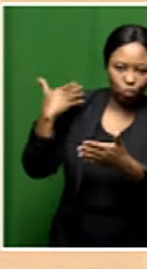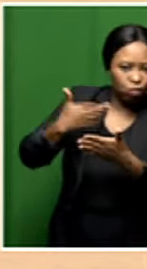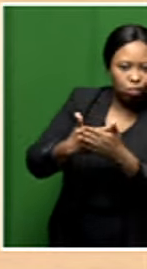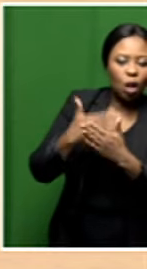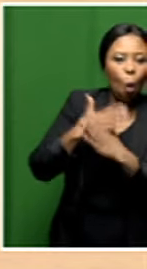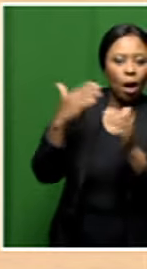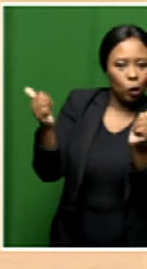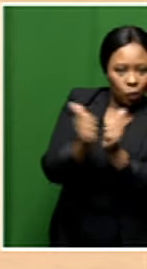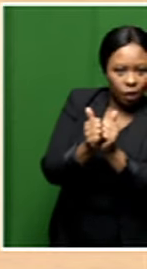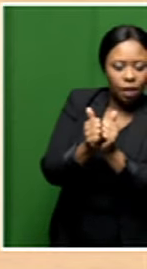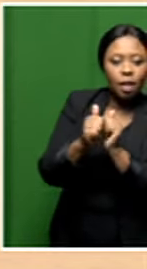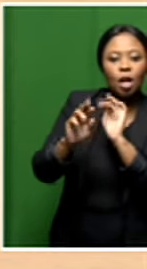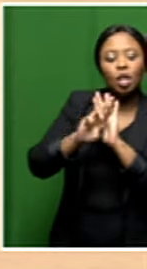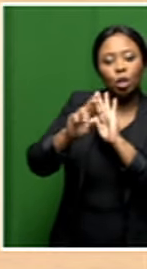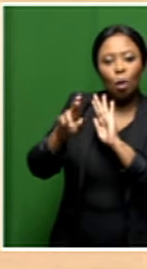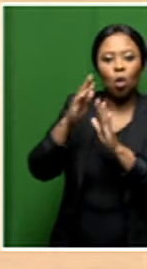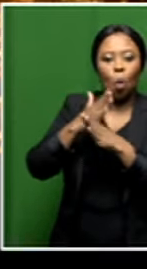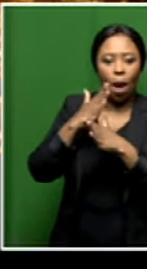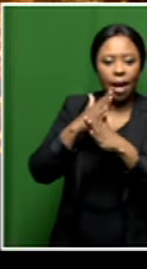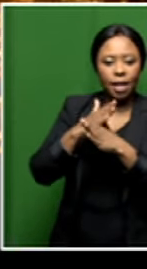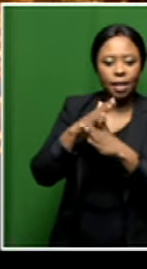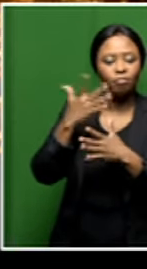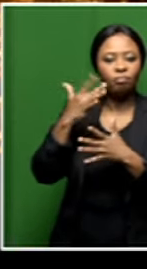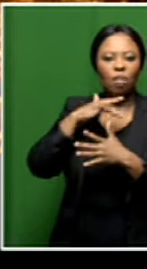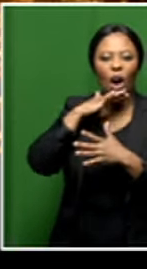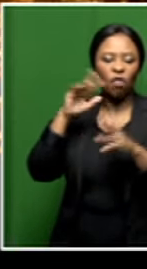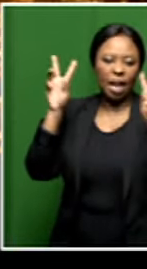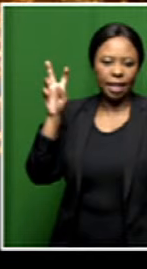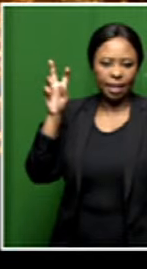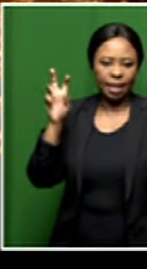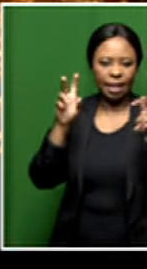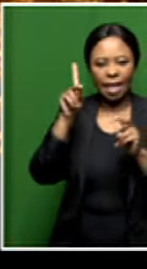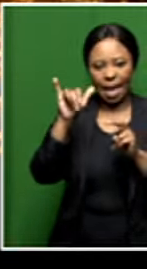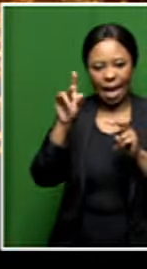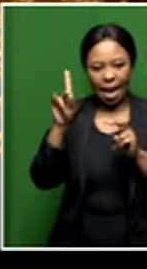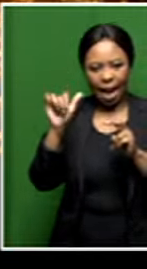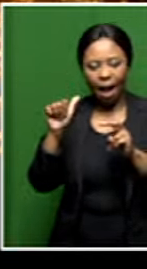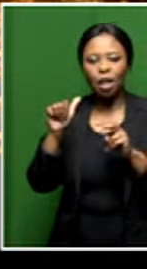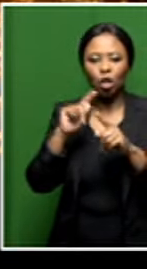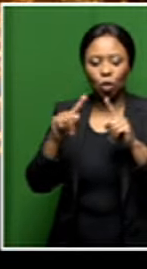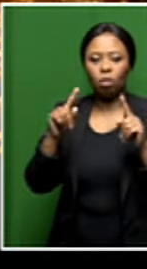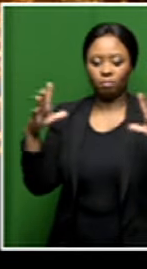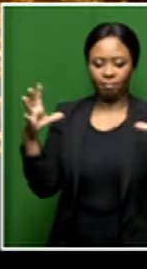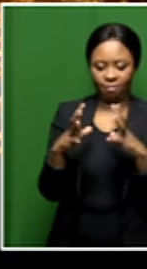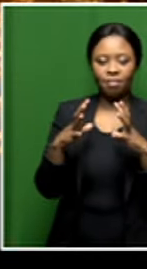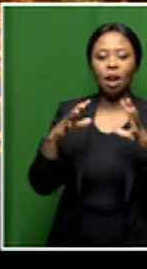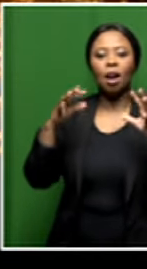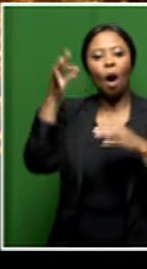a work from the 80s, which is titled Gay Afrikaans. He has assembled a choir